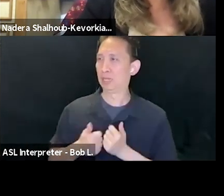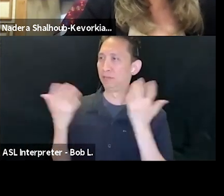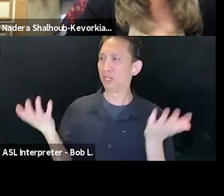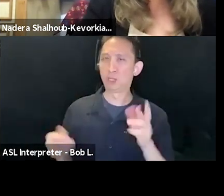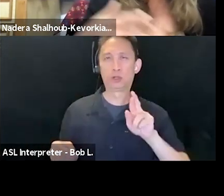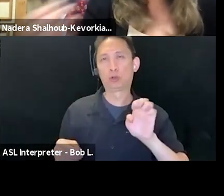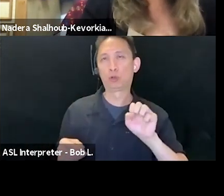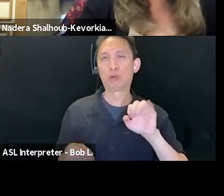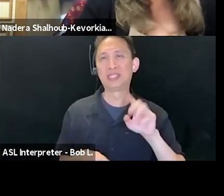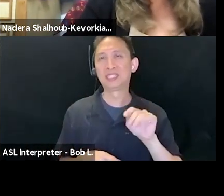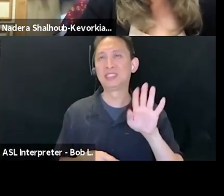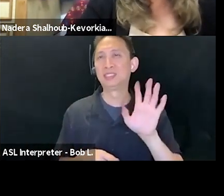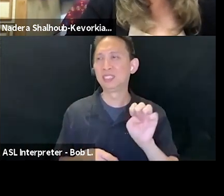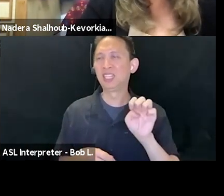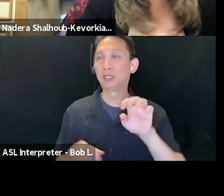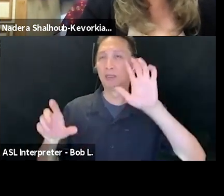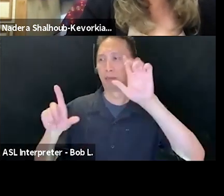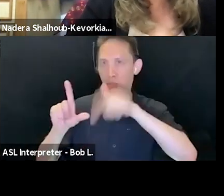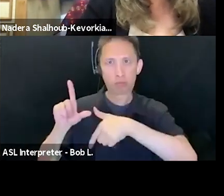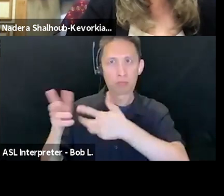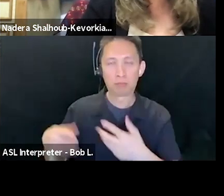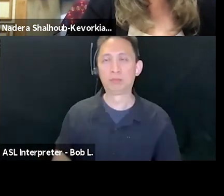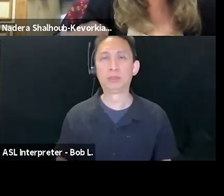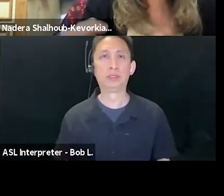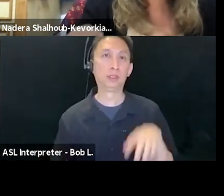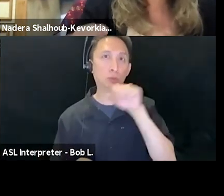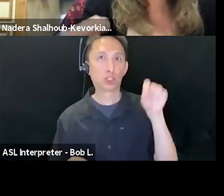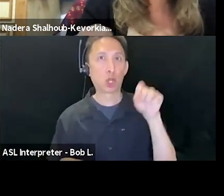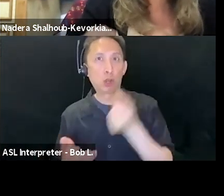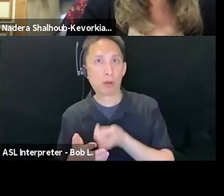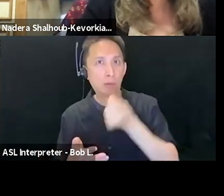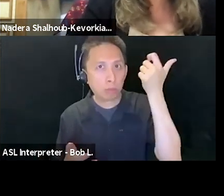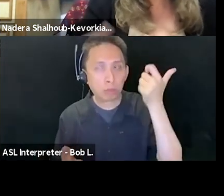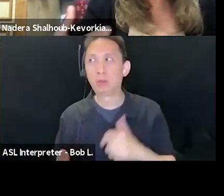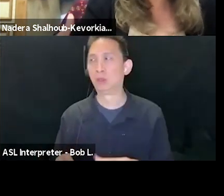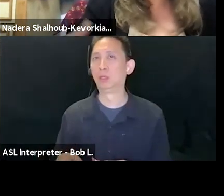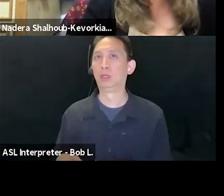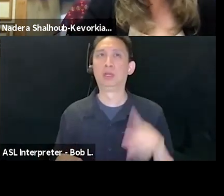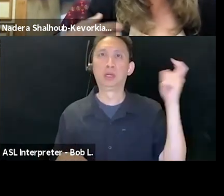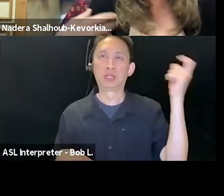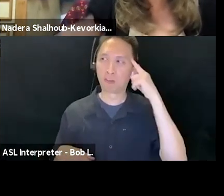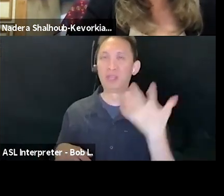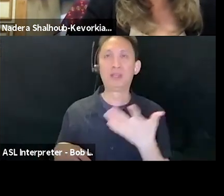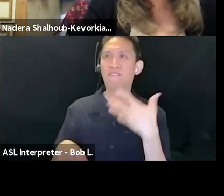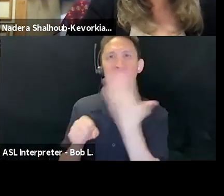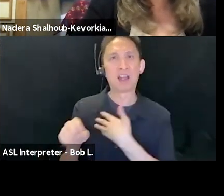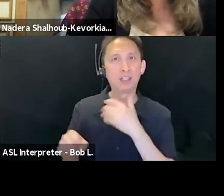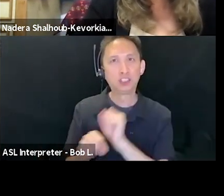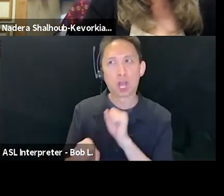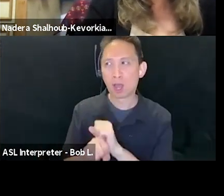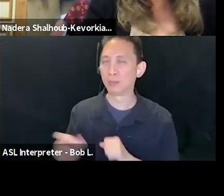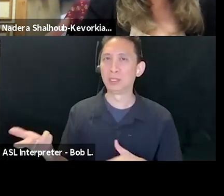East Jerusalem, revoke medical insurance, social security. The viciousness also leads to loss of jobs, loss of